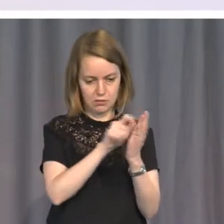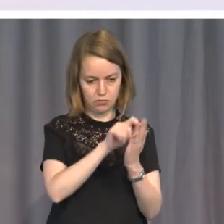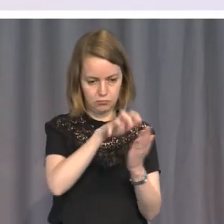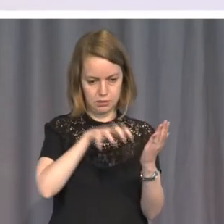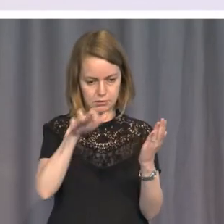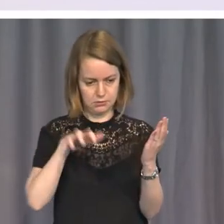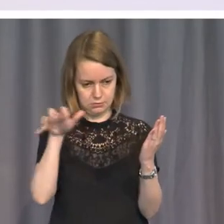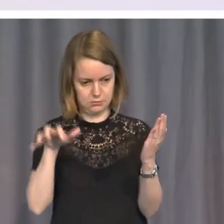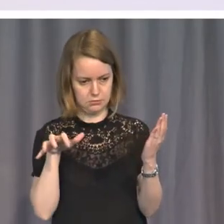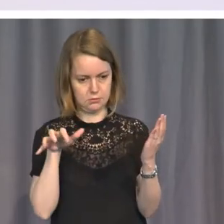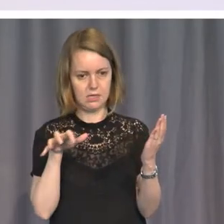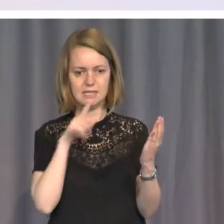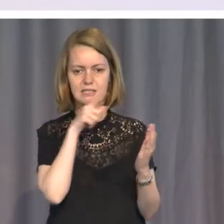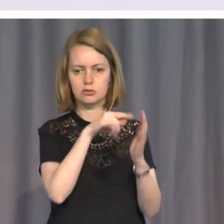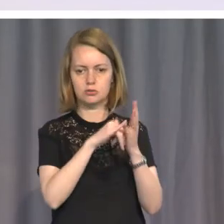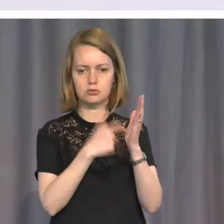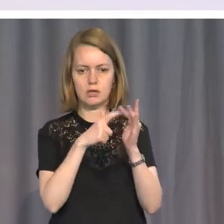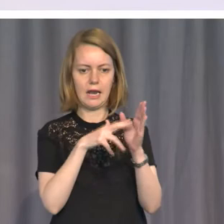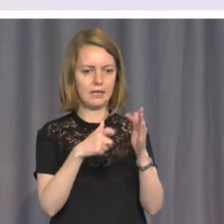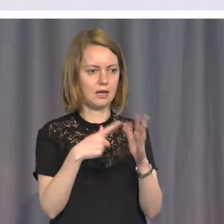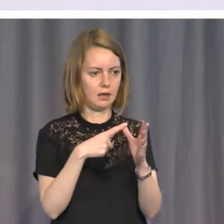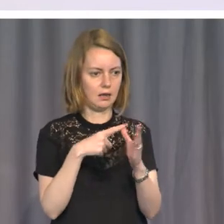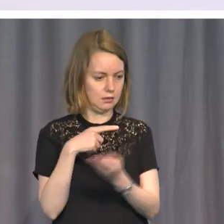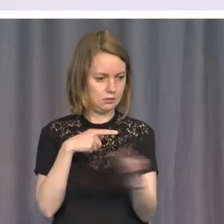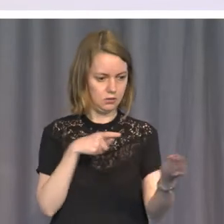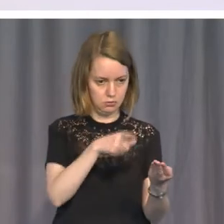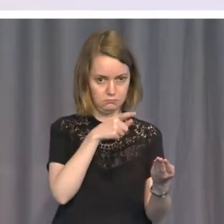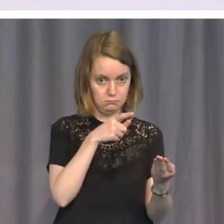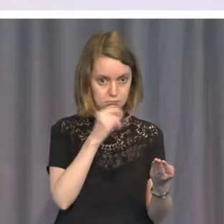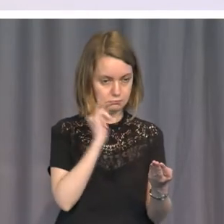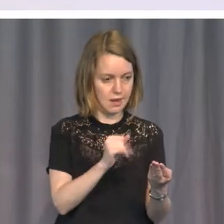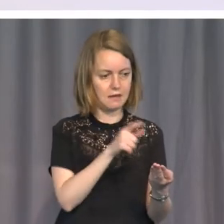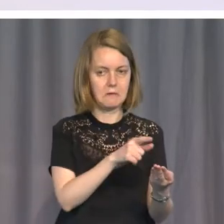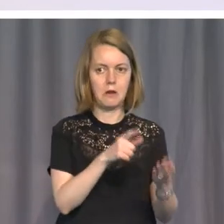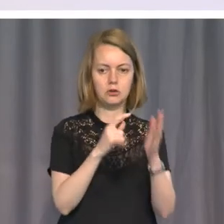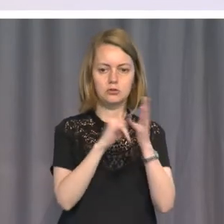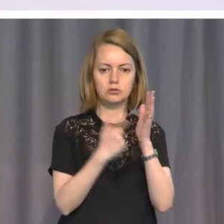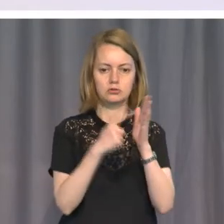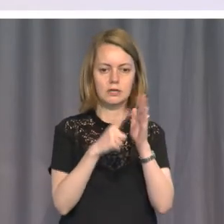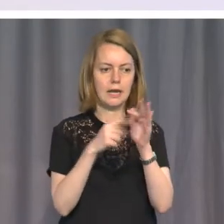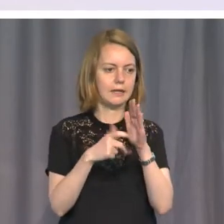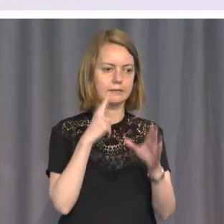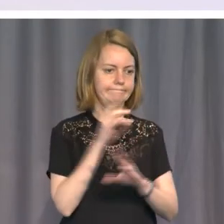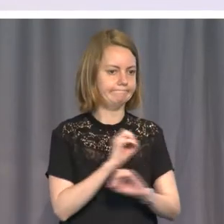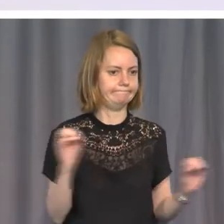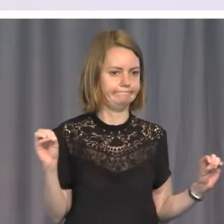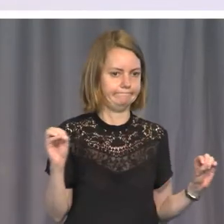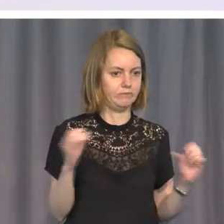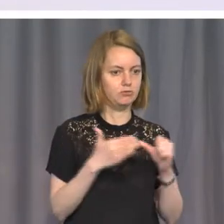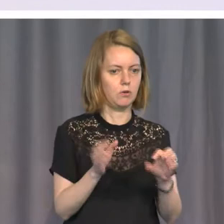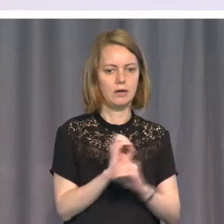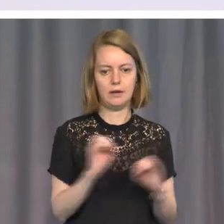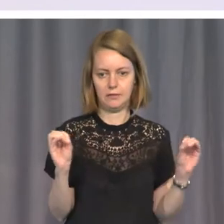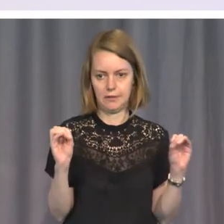rights and the lack of accountability have been met with silence. This August, the UN Commissioner, Neva